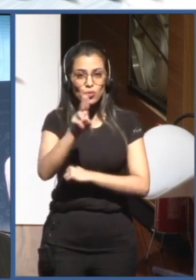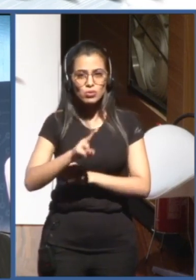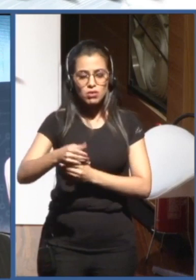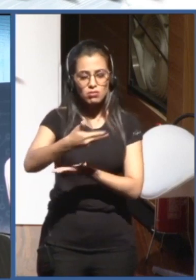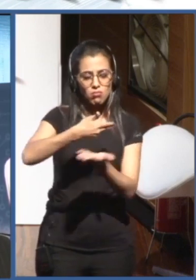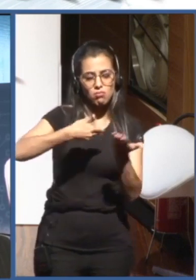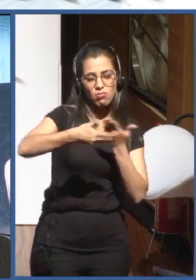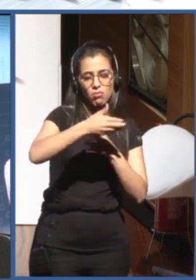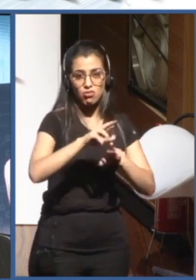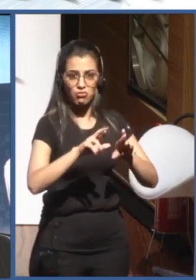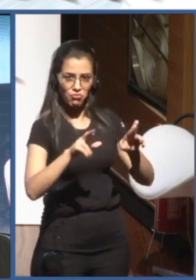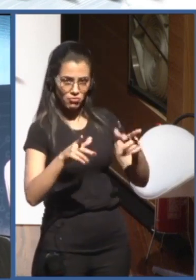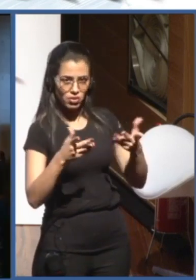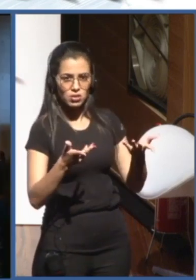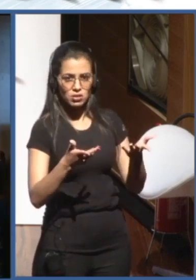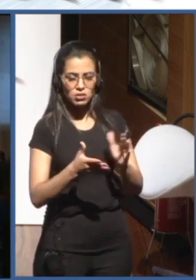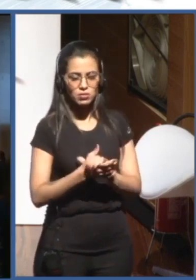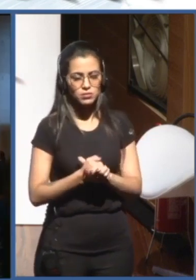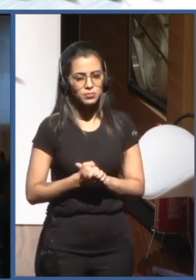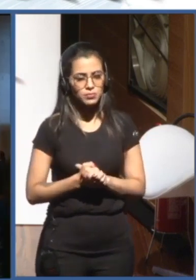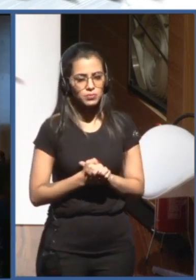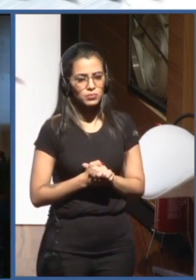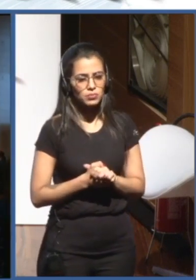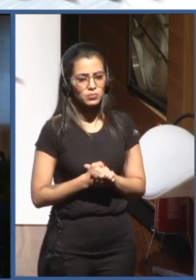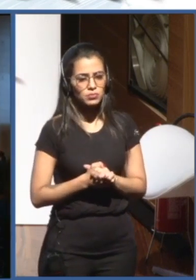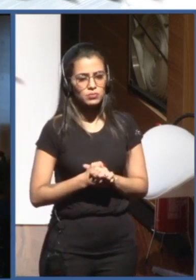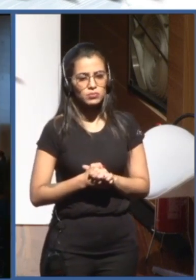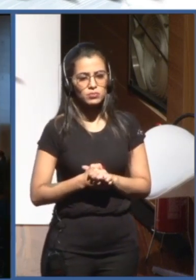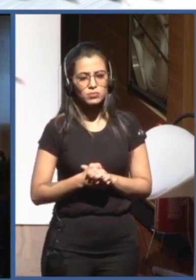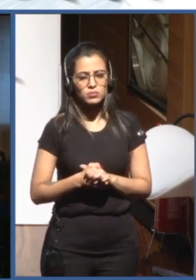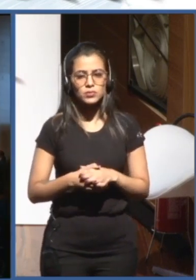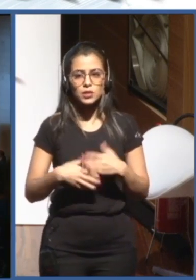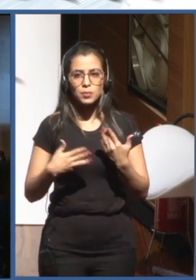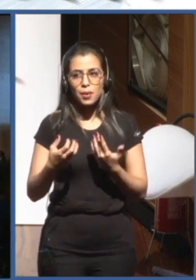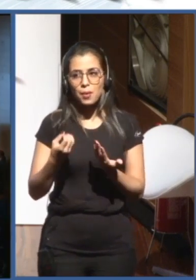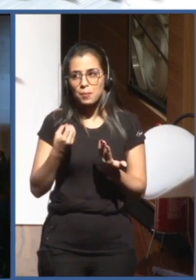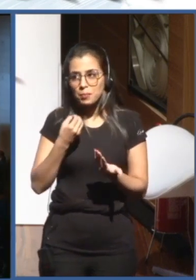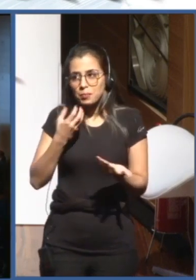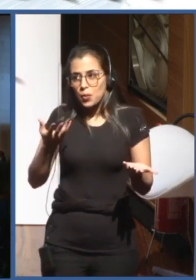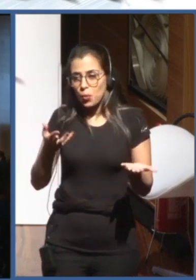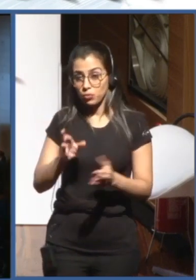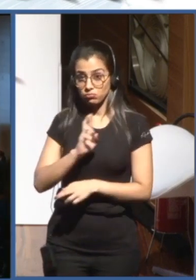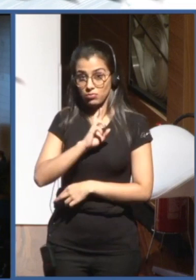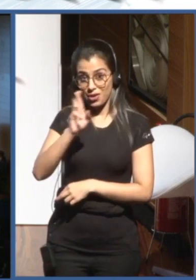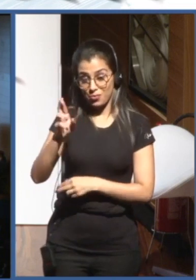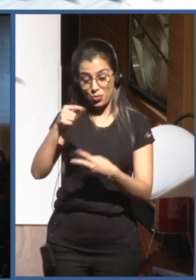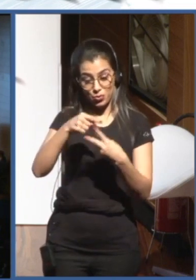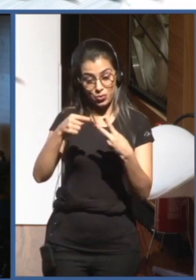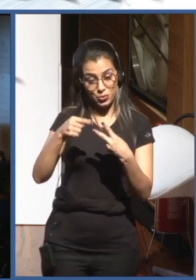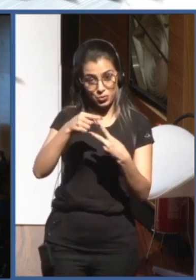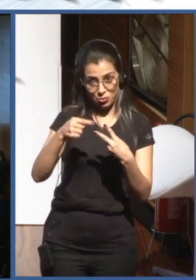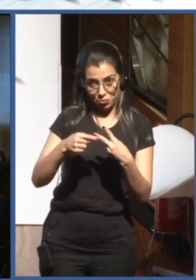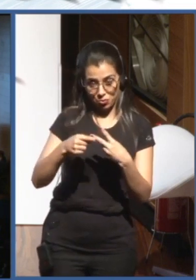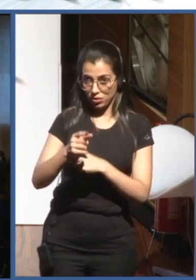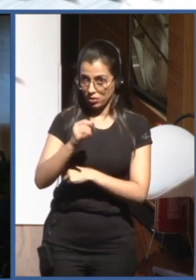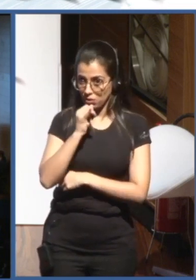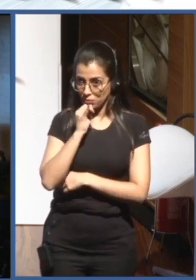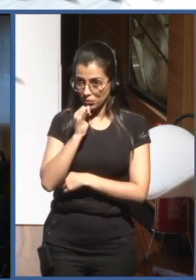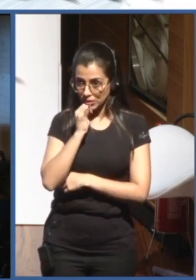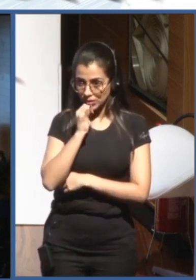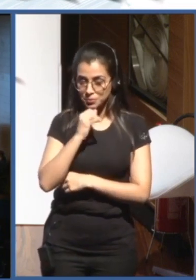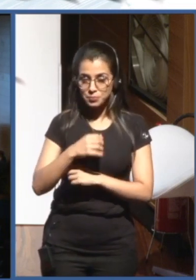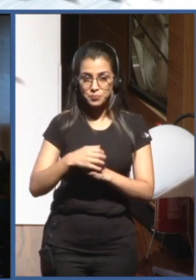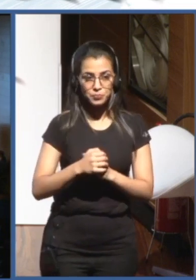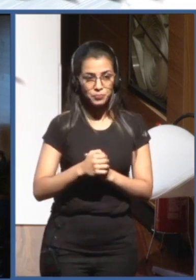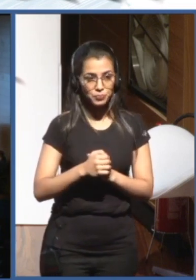So I'll give my response in two parts. One is I'll just tell you a bit about some of these and how it's structured, and second, the